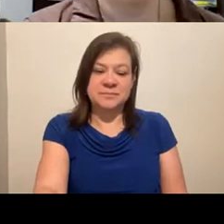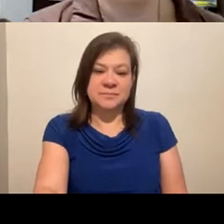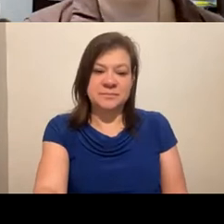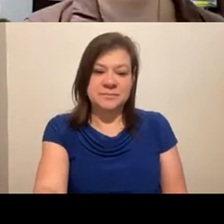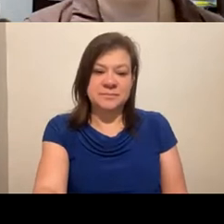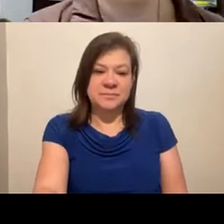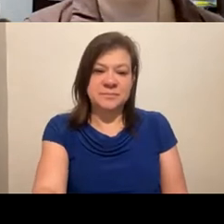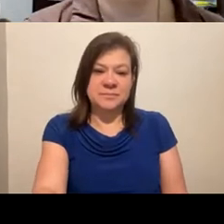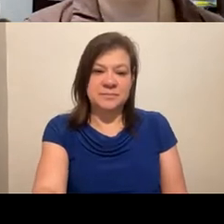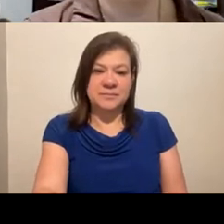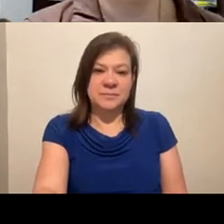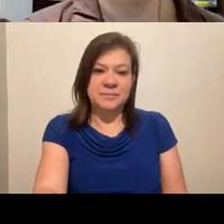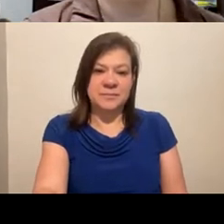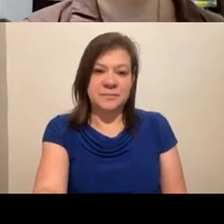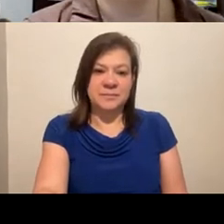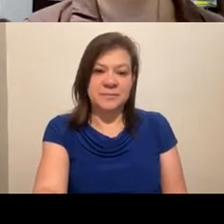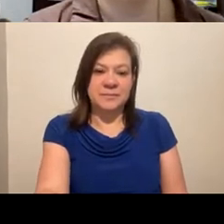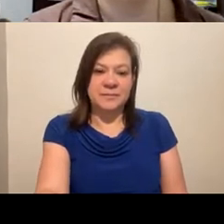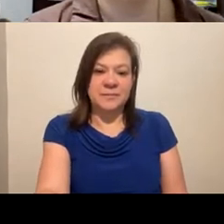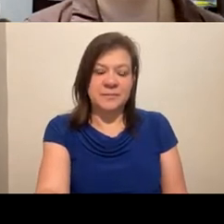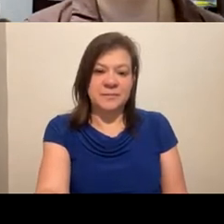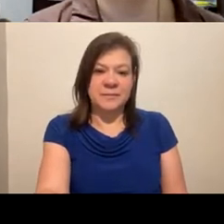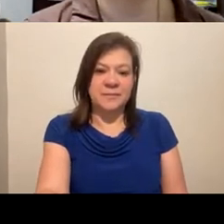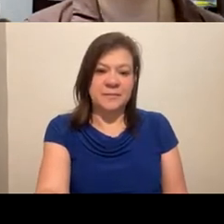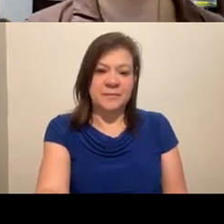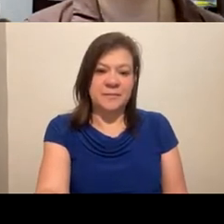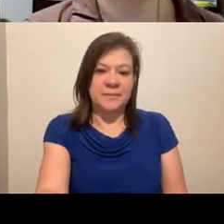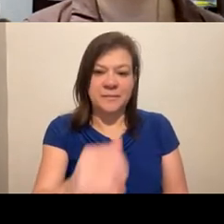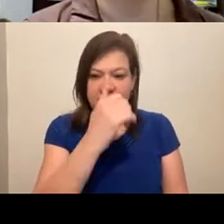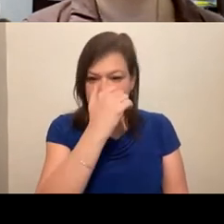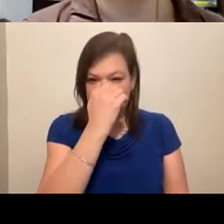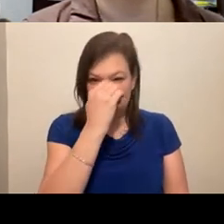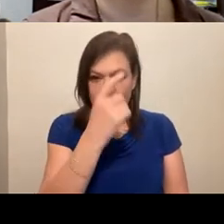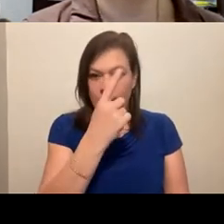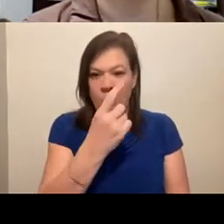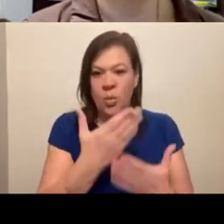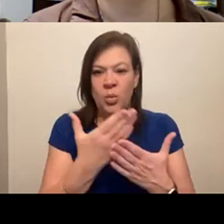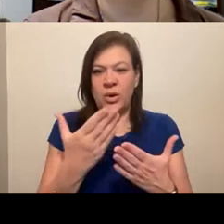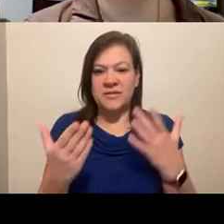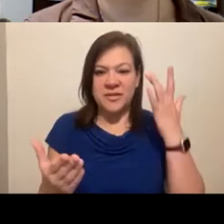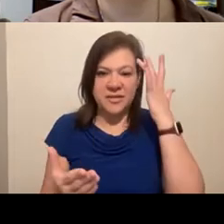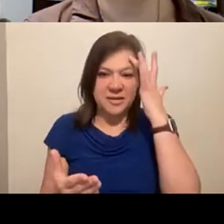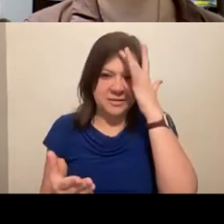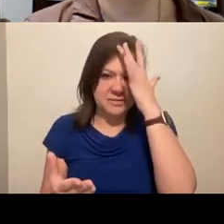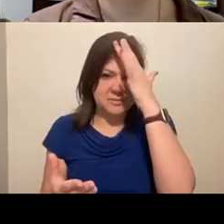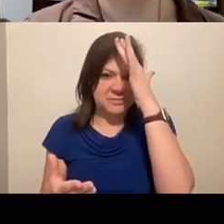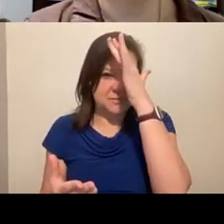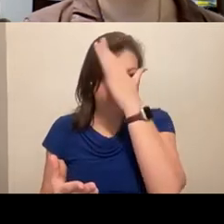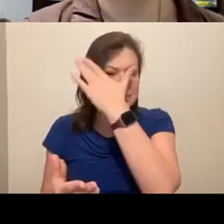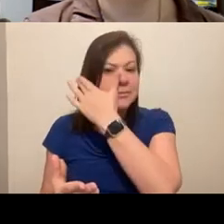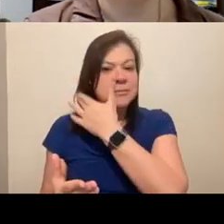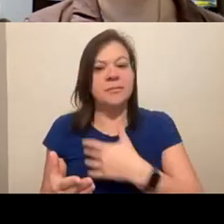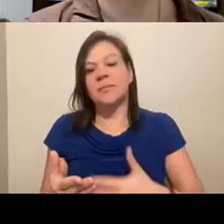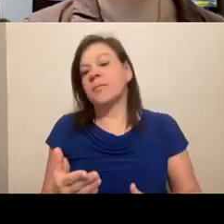So one of the things that I think that people with disabilities sometimes